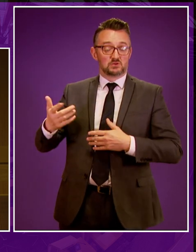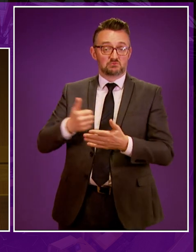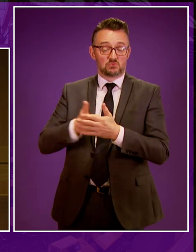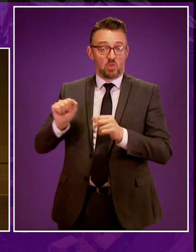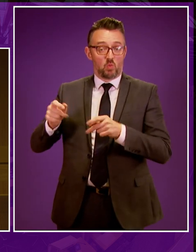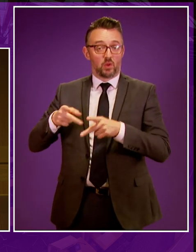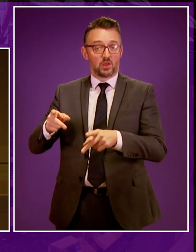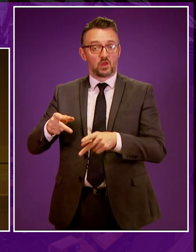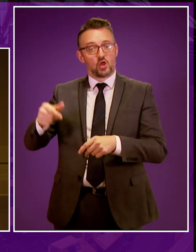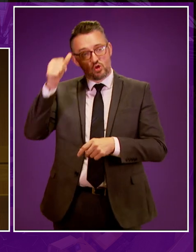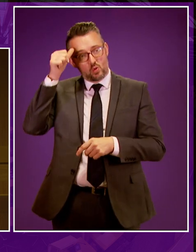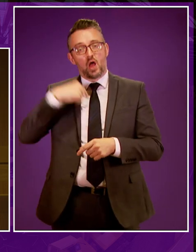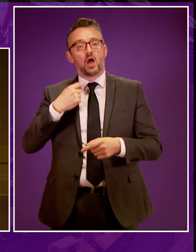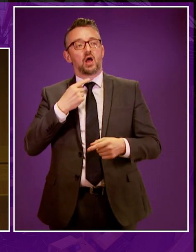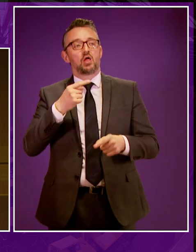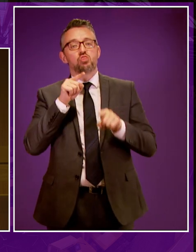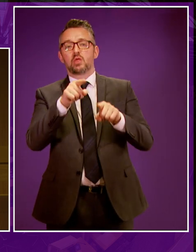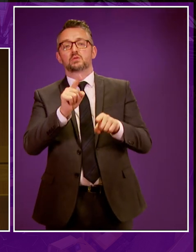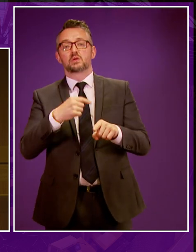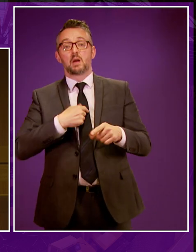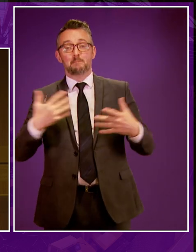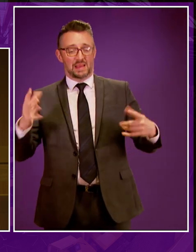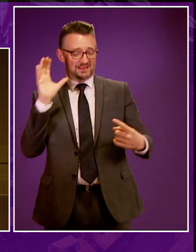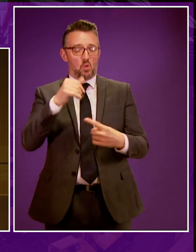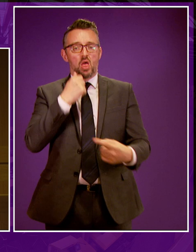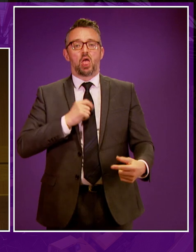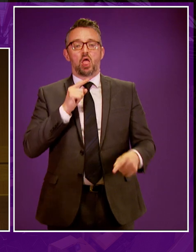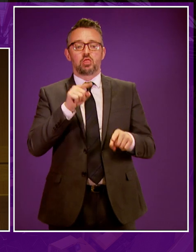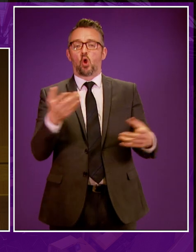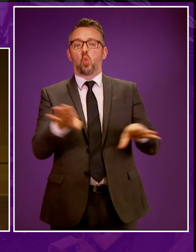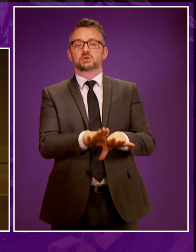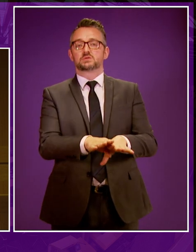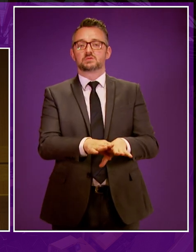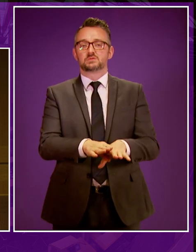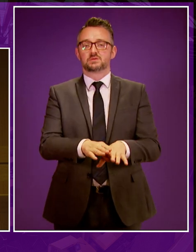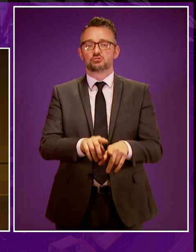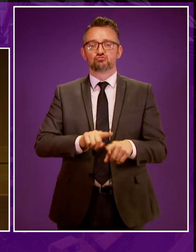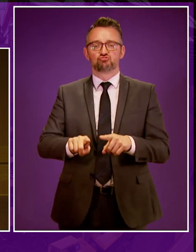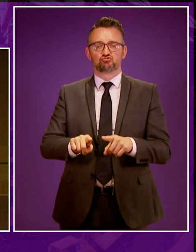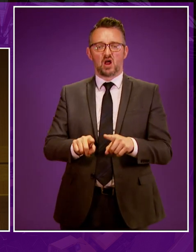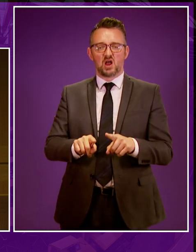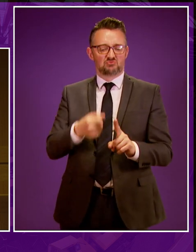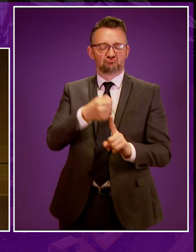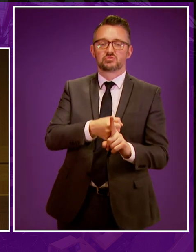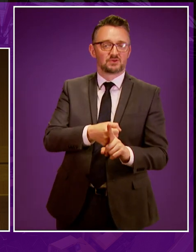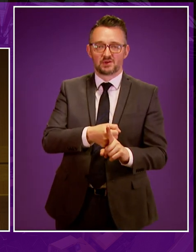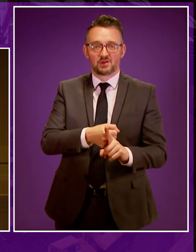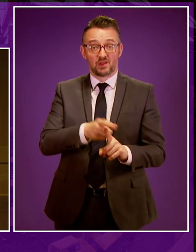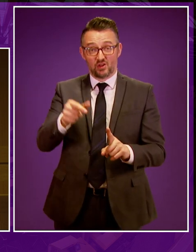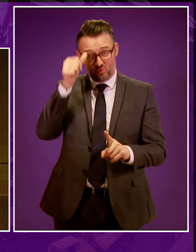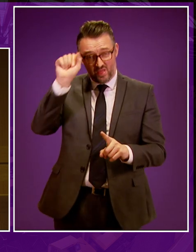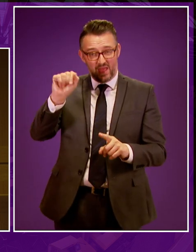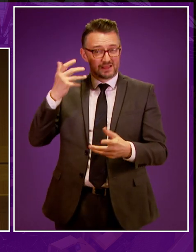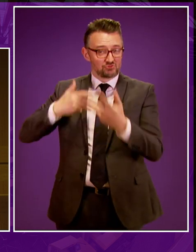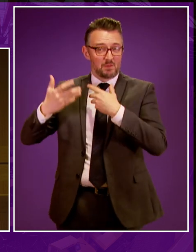for holding the country to ransom by threatening to close down their biggest refinery. They're known for using their muscle to shaft the workforce and they're known